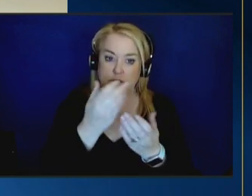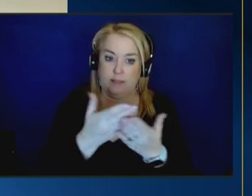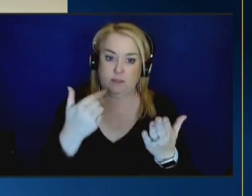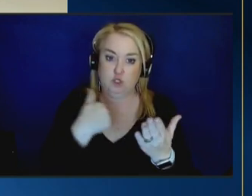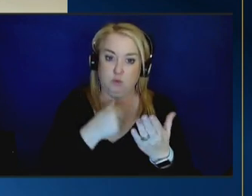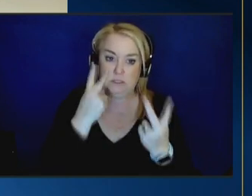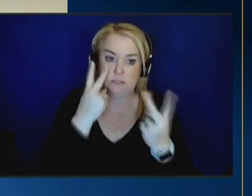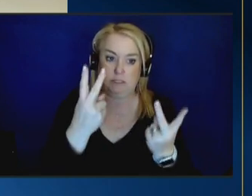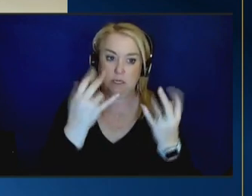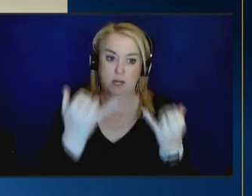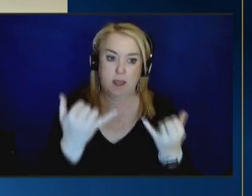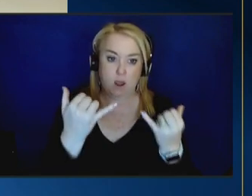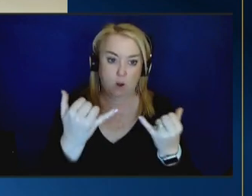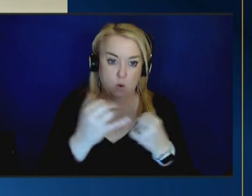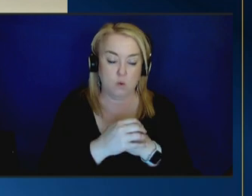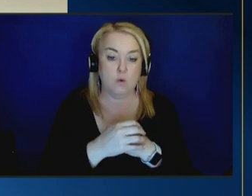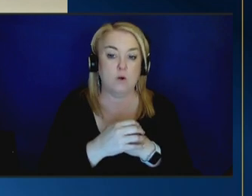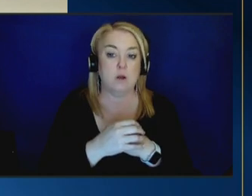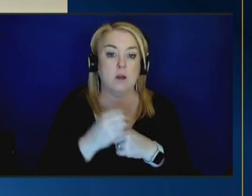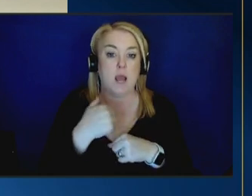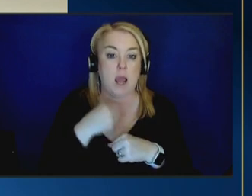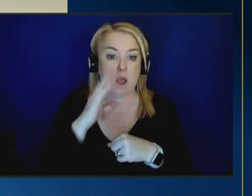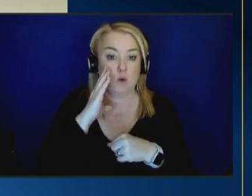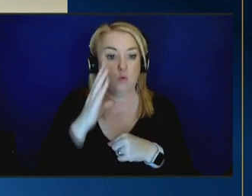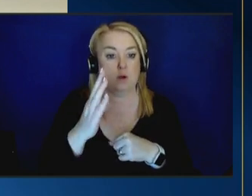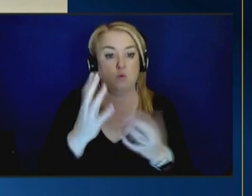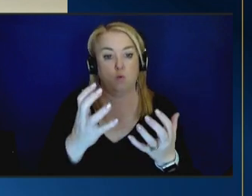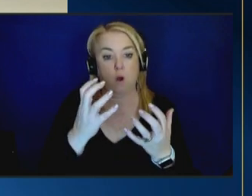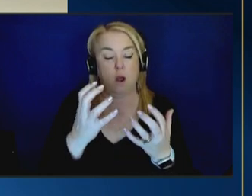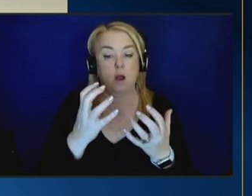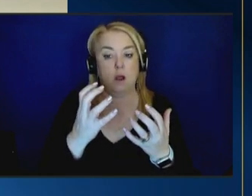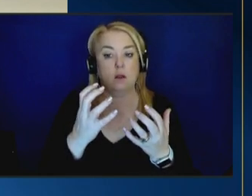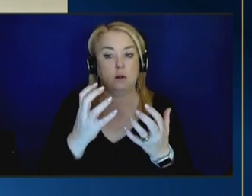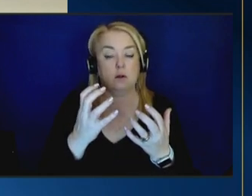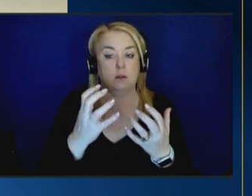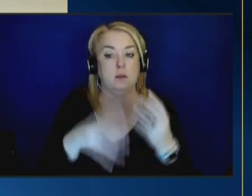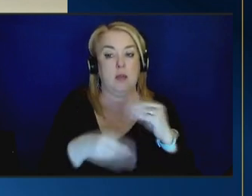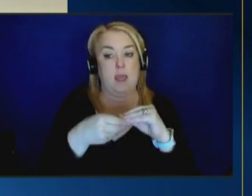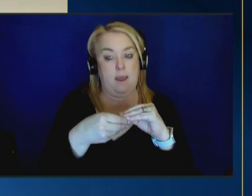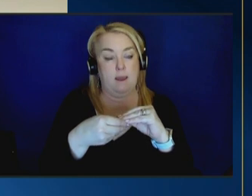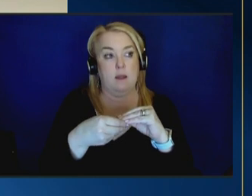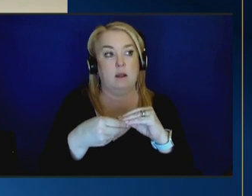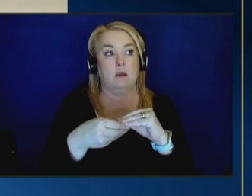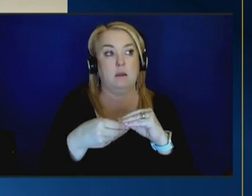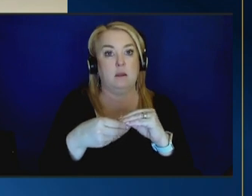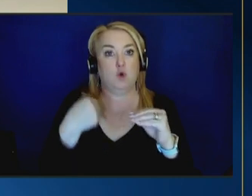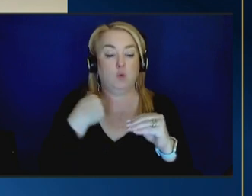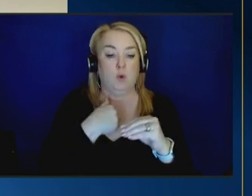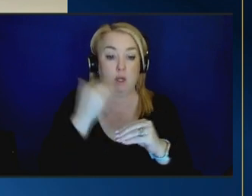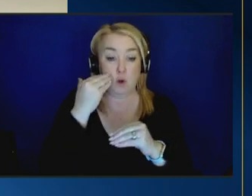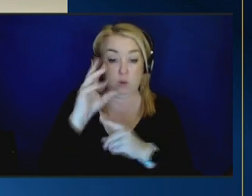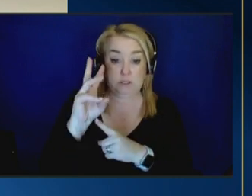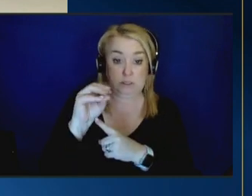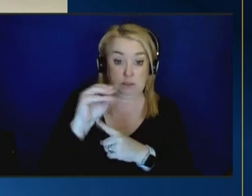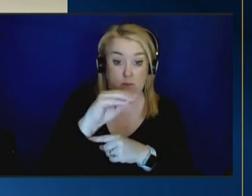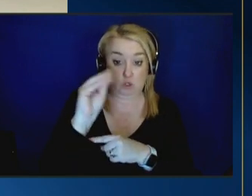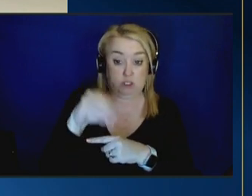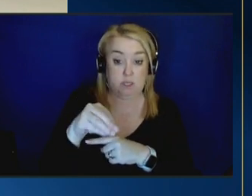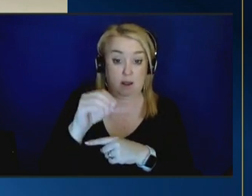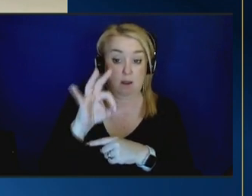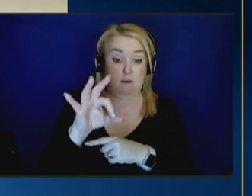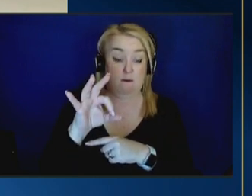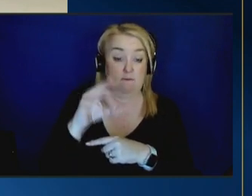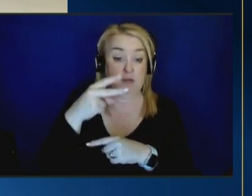um i would i would want to lift up um the fact that so we know that 60 of native uh